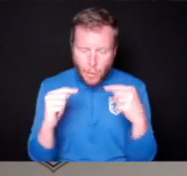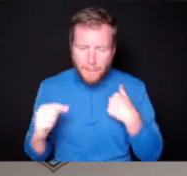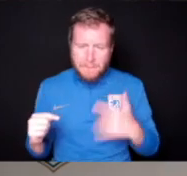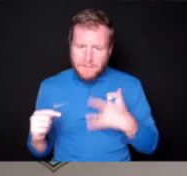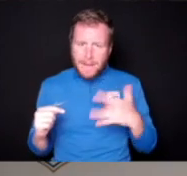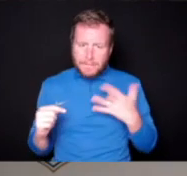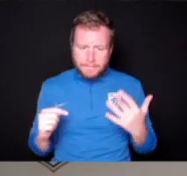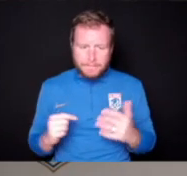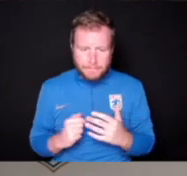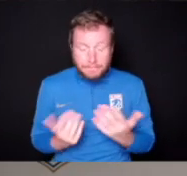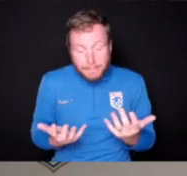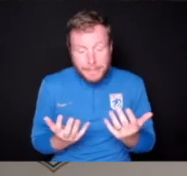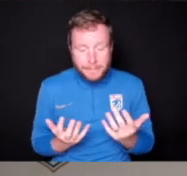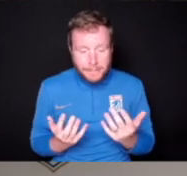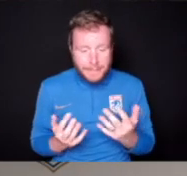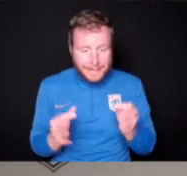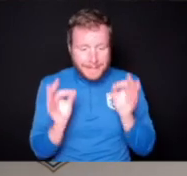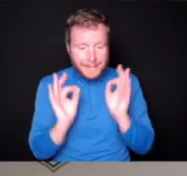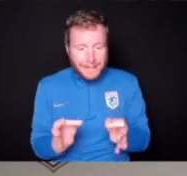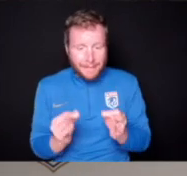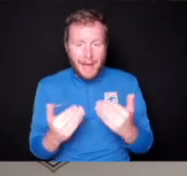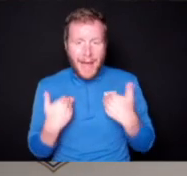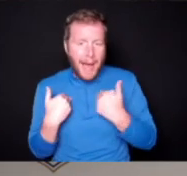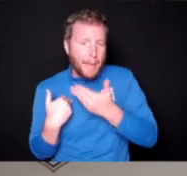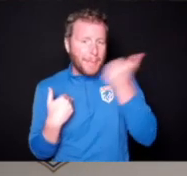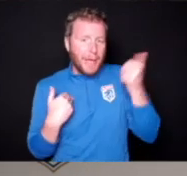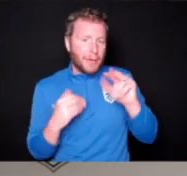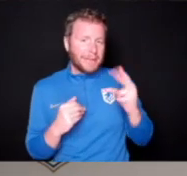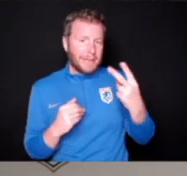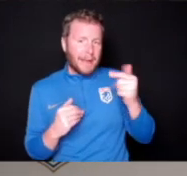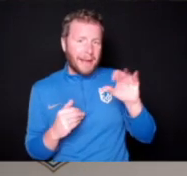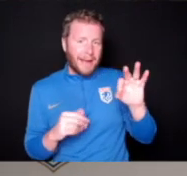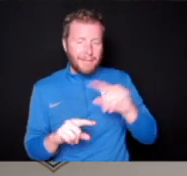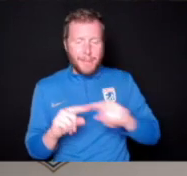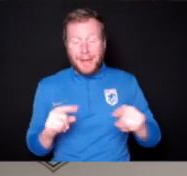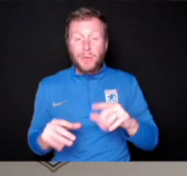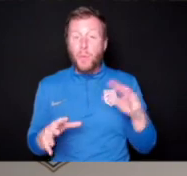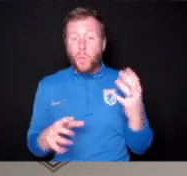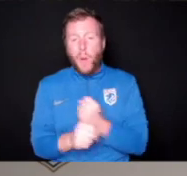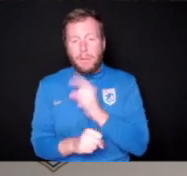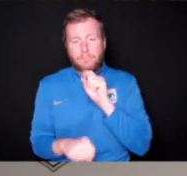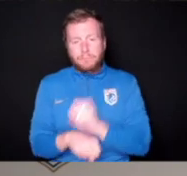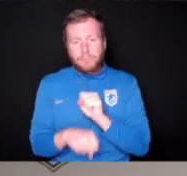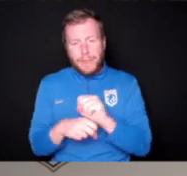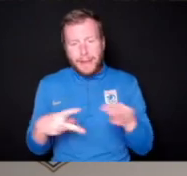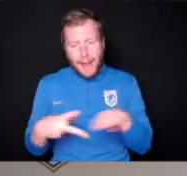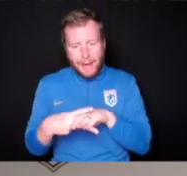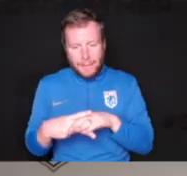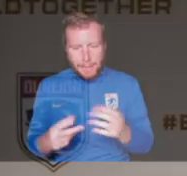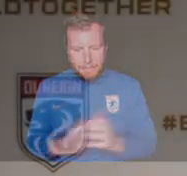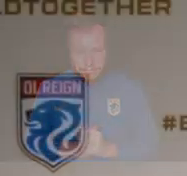So, yeah. We definitely had a bit of a better second half. But the game was won at half-time. Alright. That's it for questions. Thanks, Laura. Laura. Thank